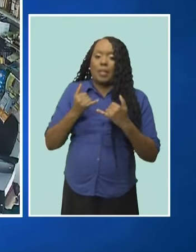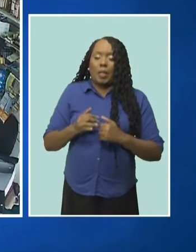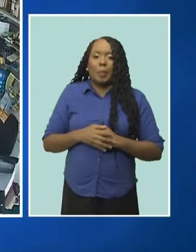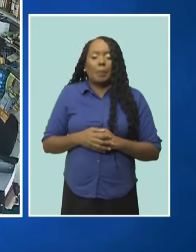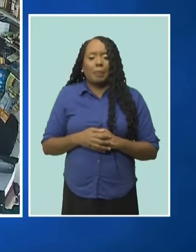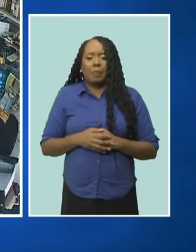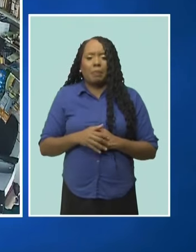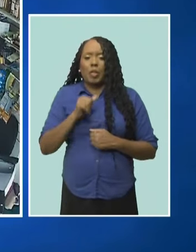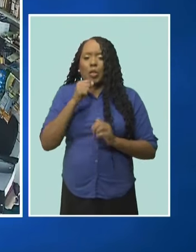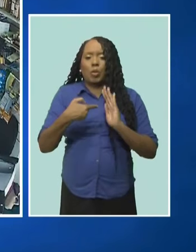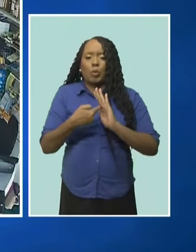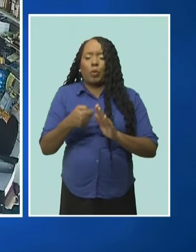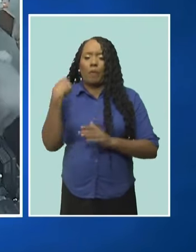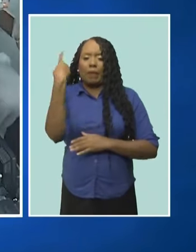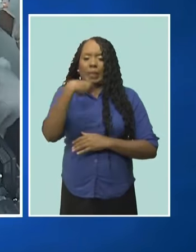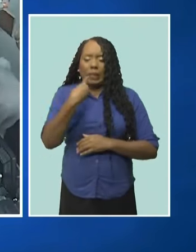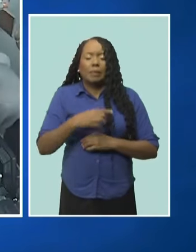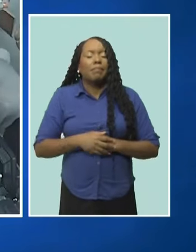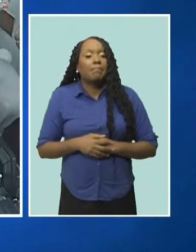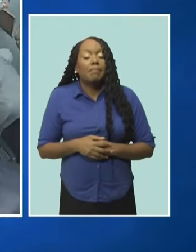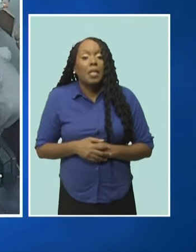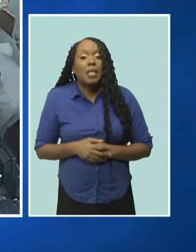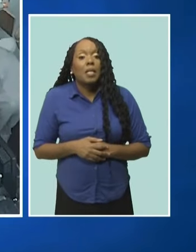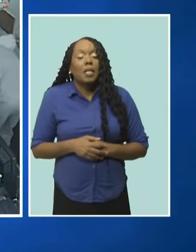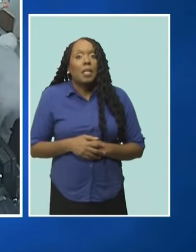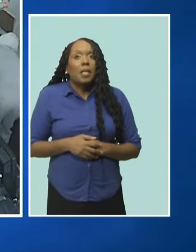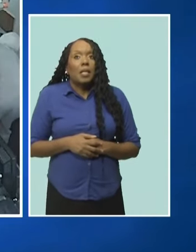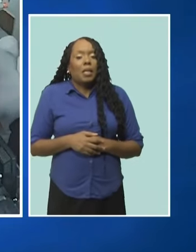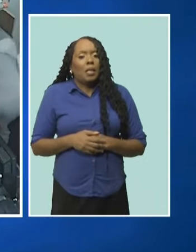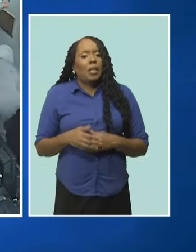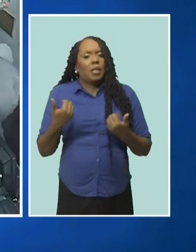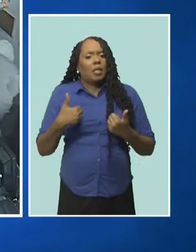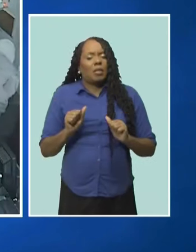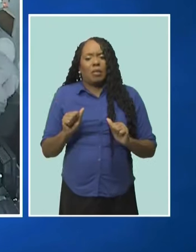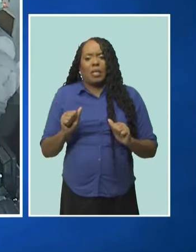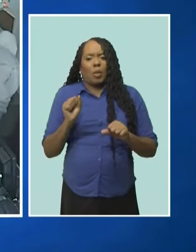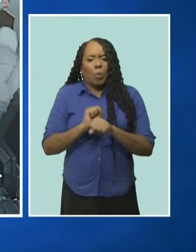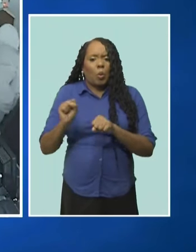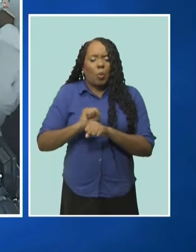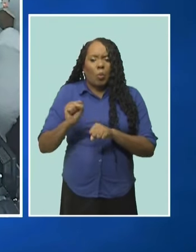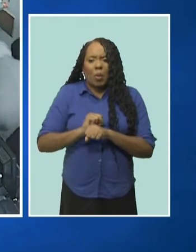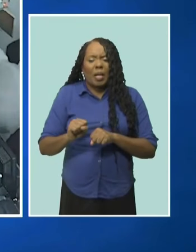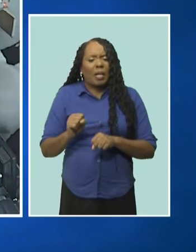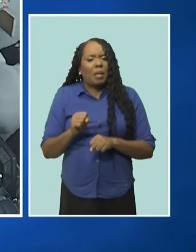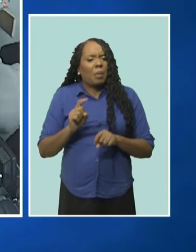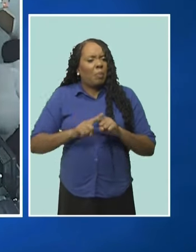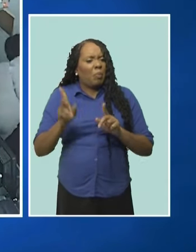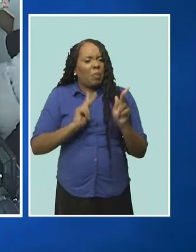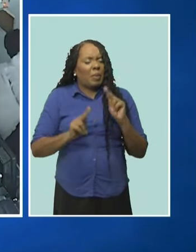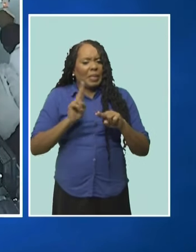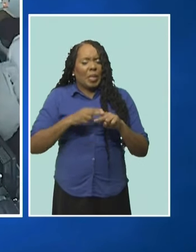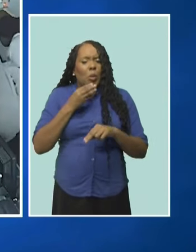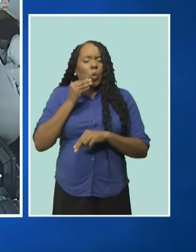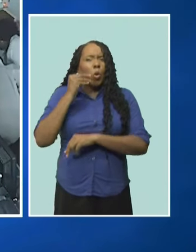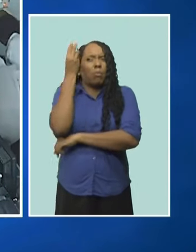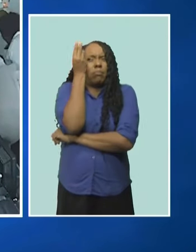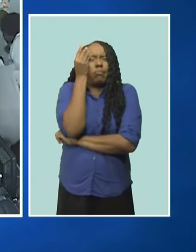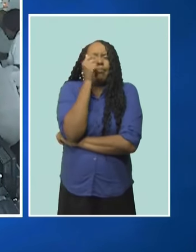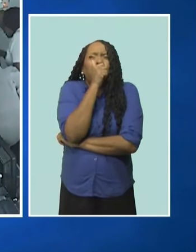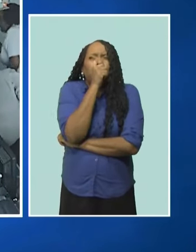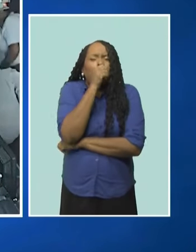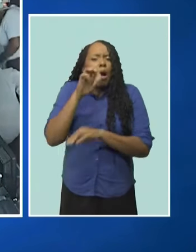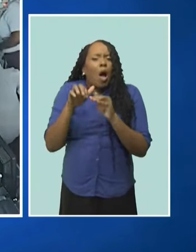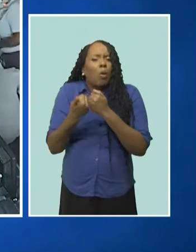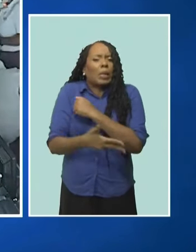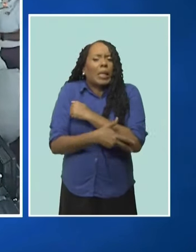sitting down and plotting how to take you out more or less. And it was,